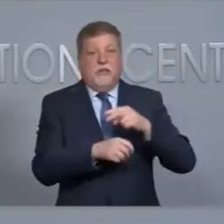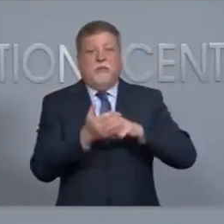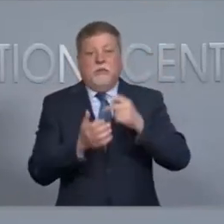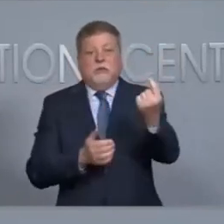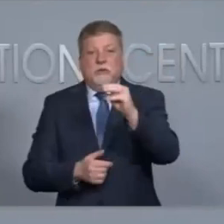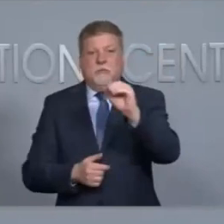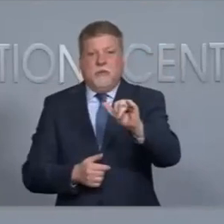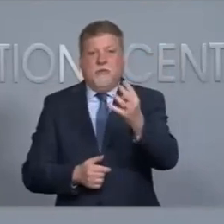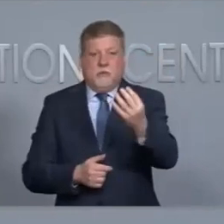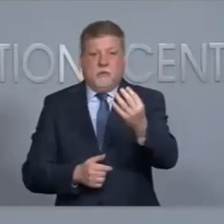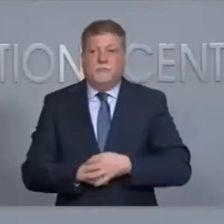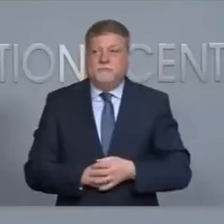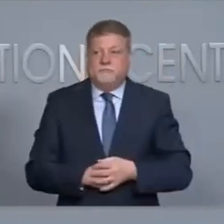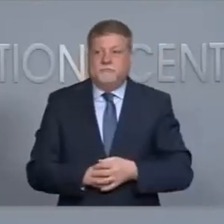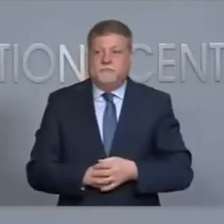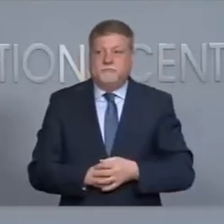14th